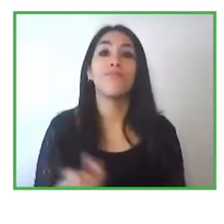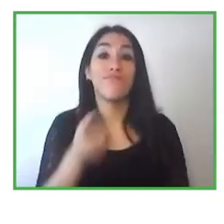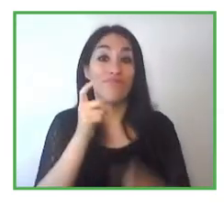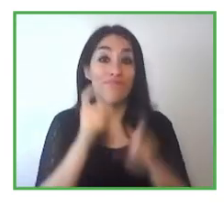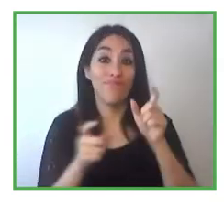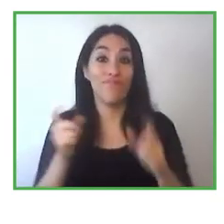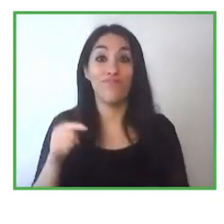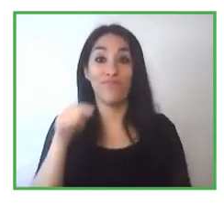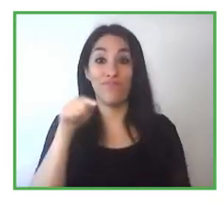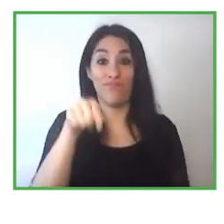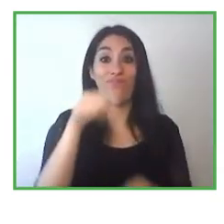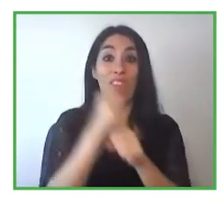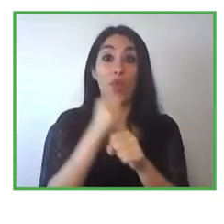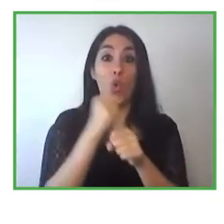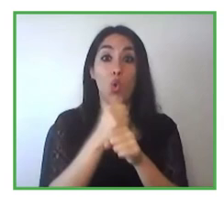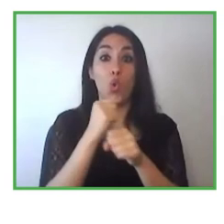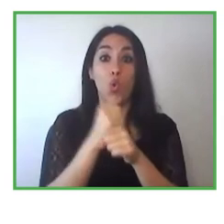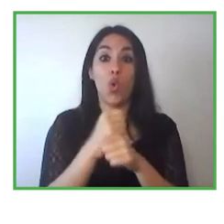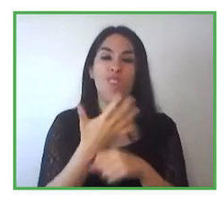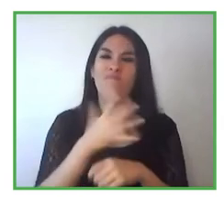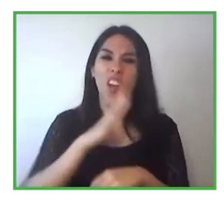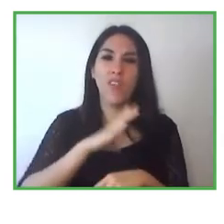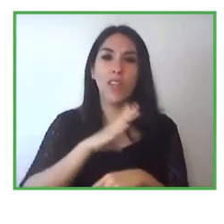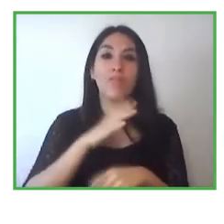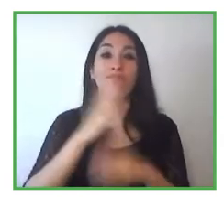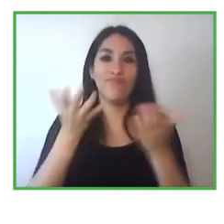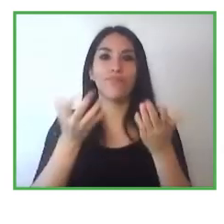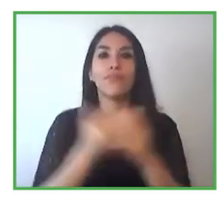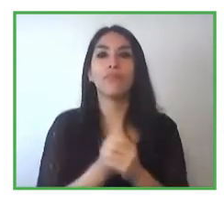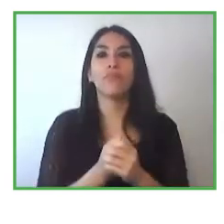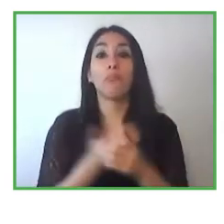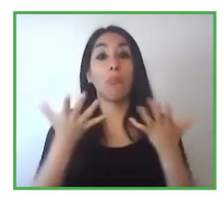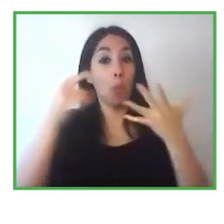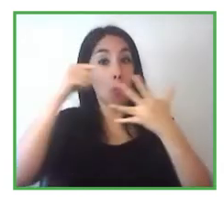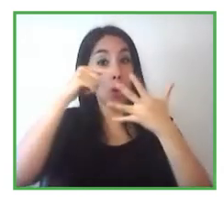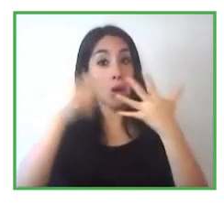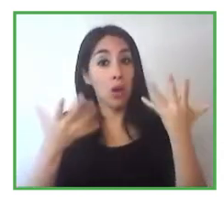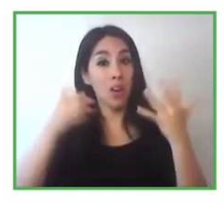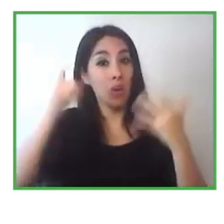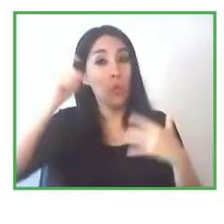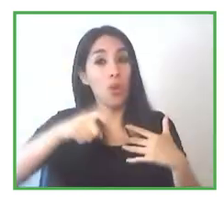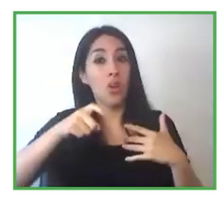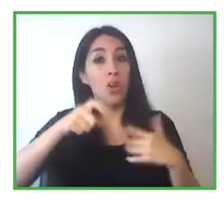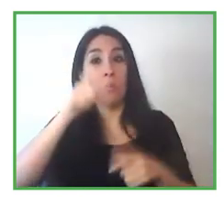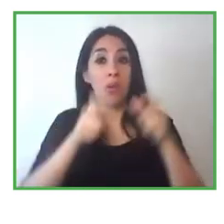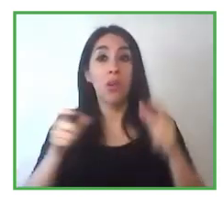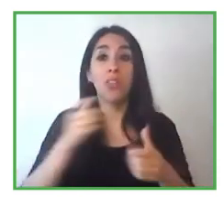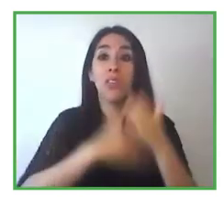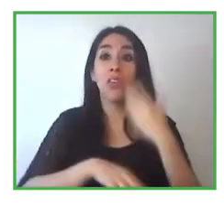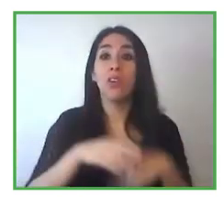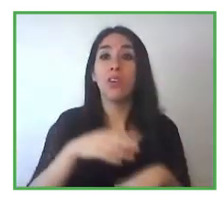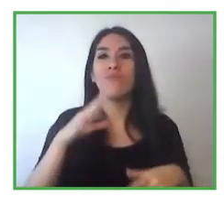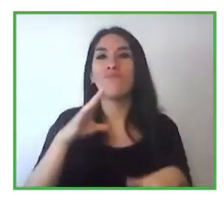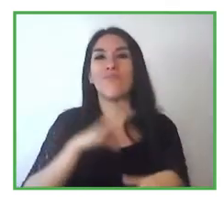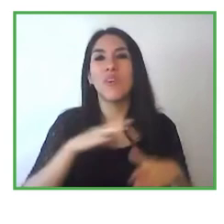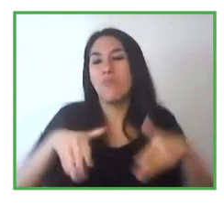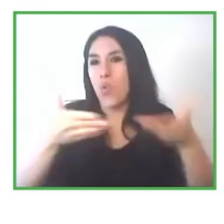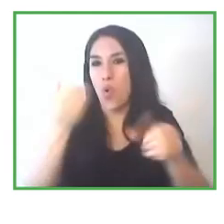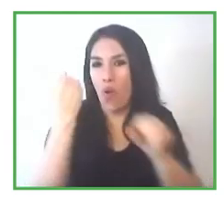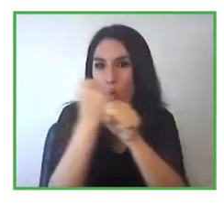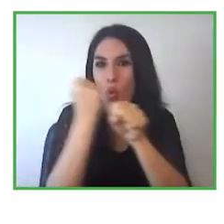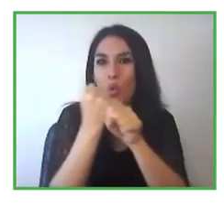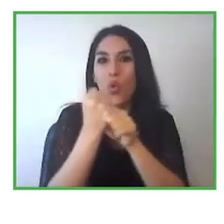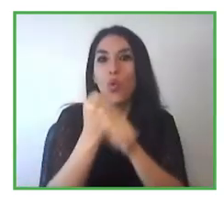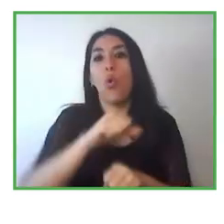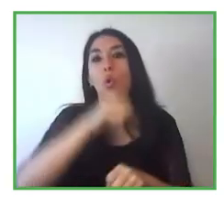occupational roles which respond to the demand of requirements of those job positions